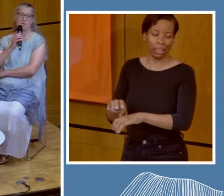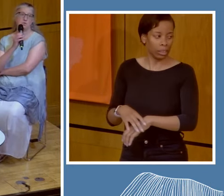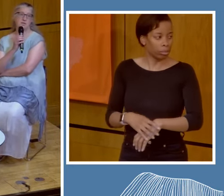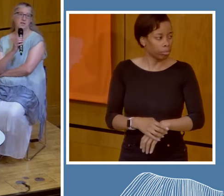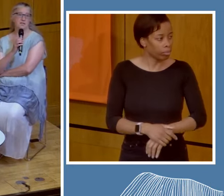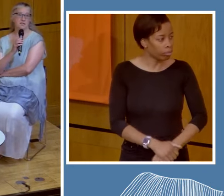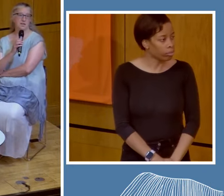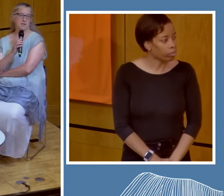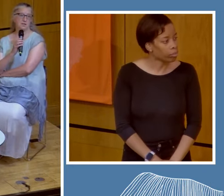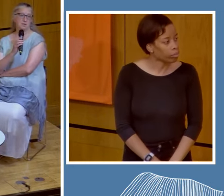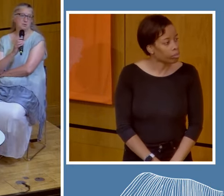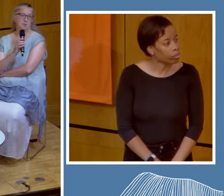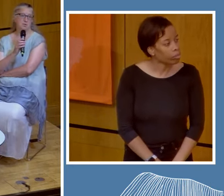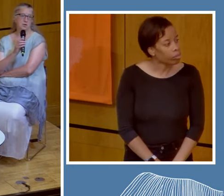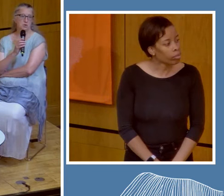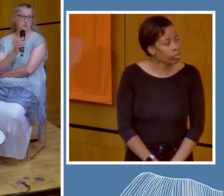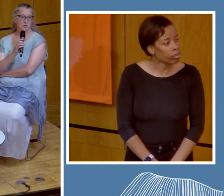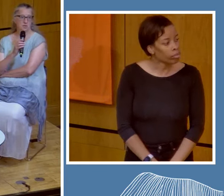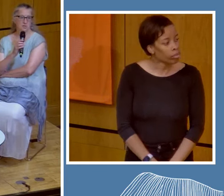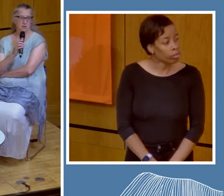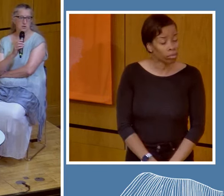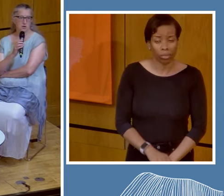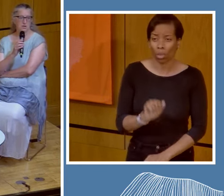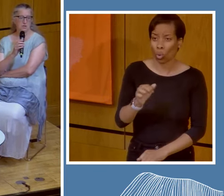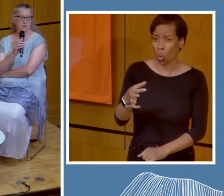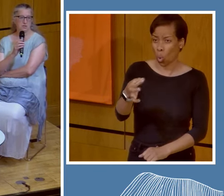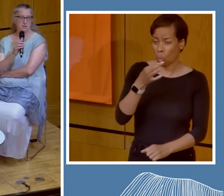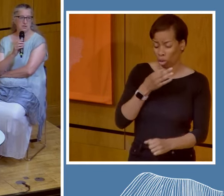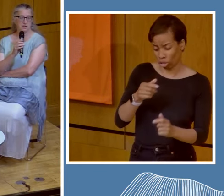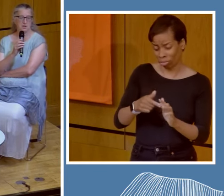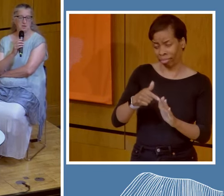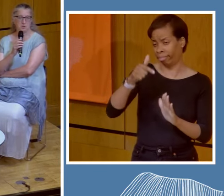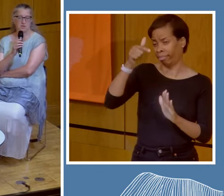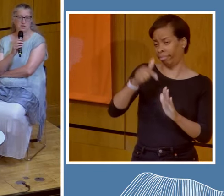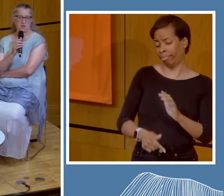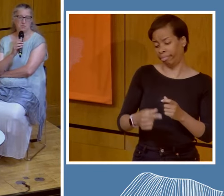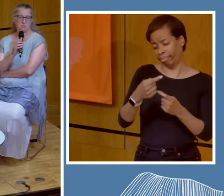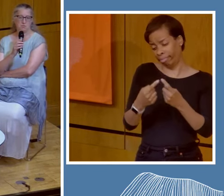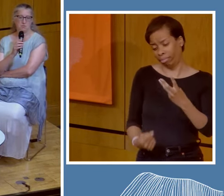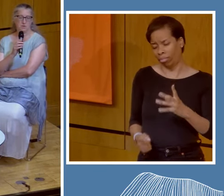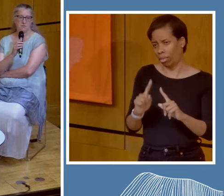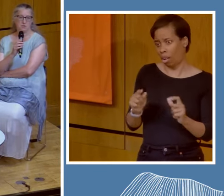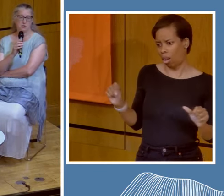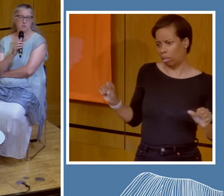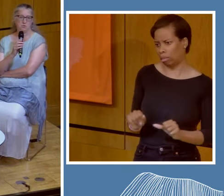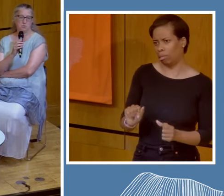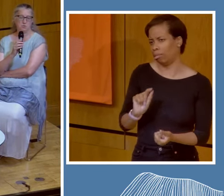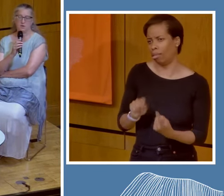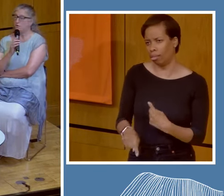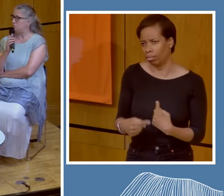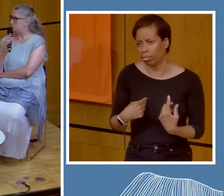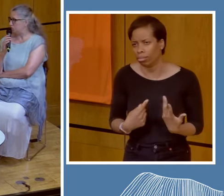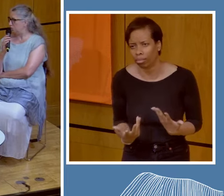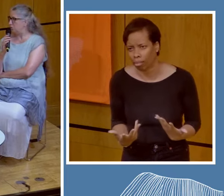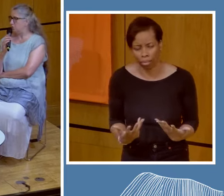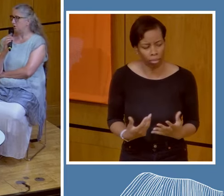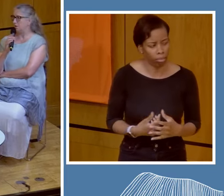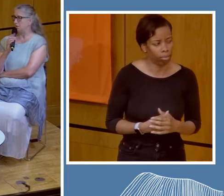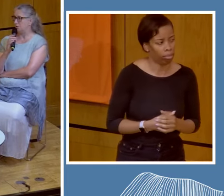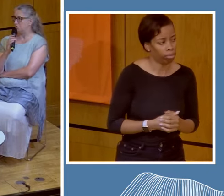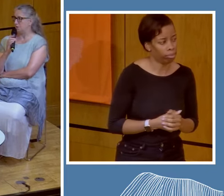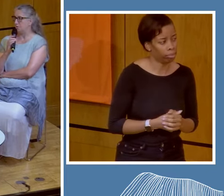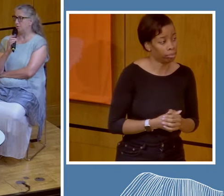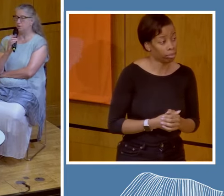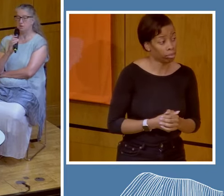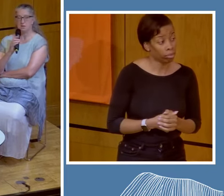I would just add to that, I mean, it was a huge question, so it's quite hard to answer, but if you talk